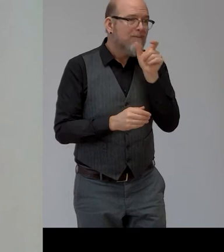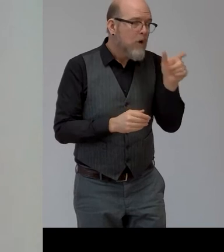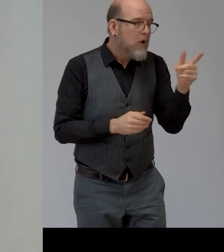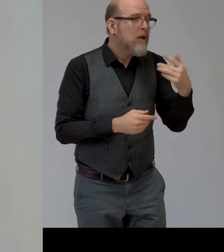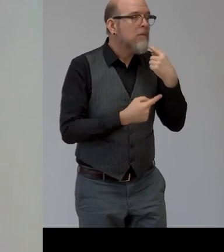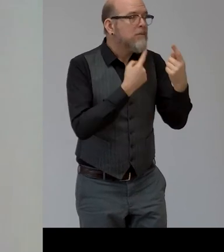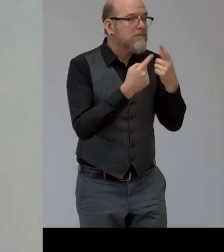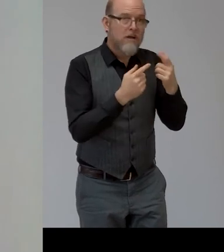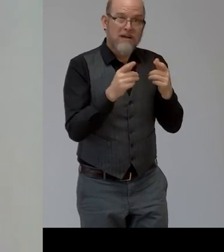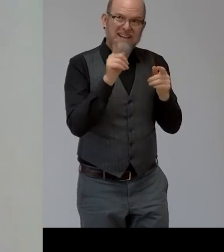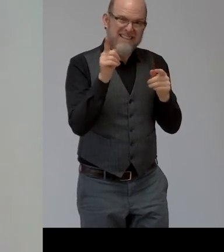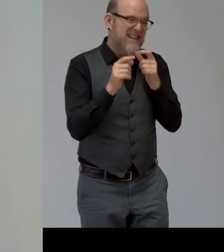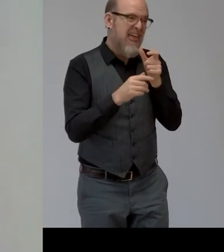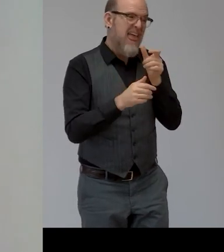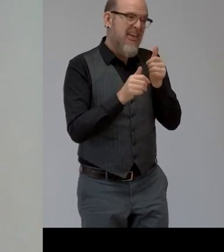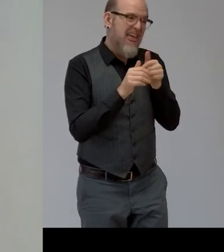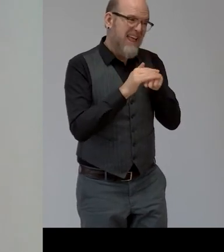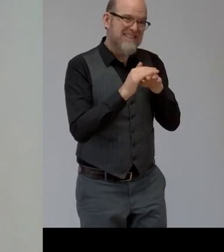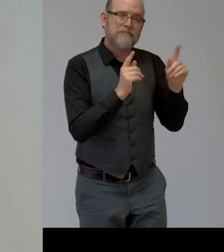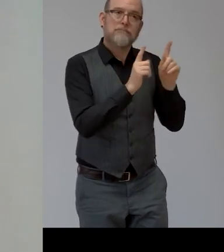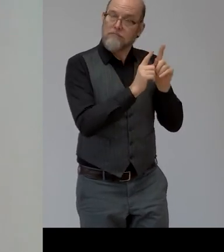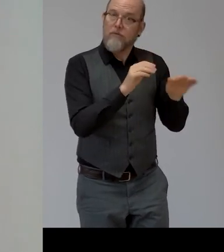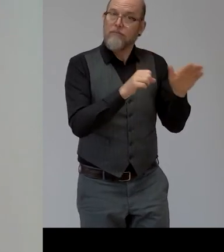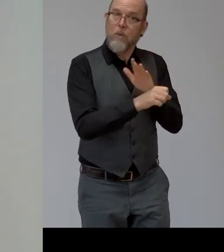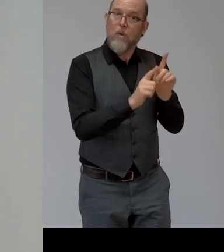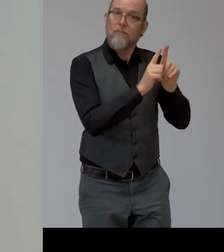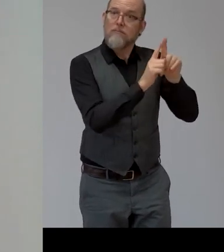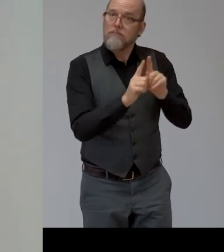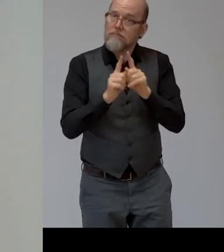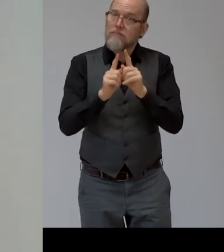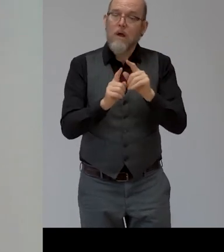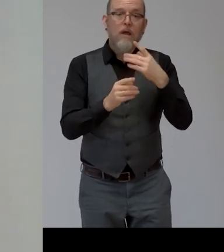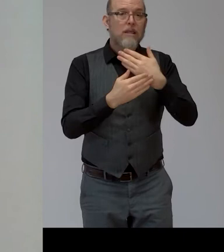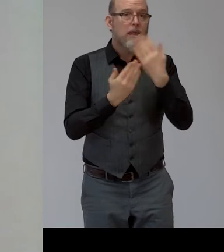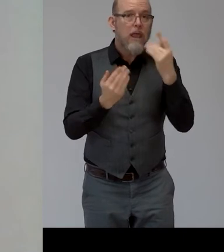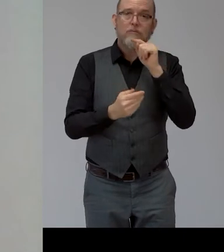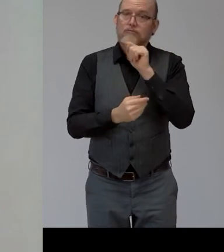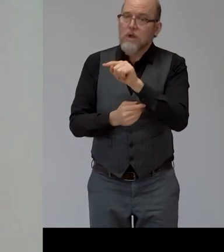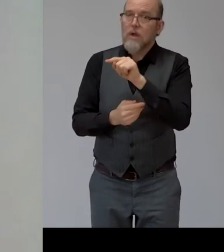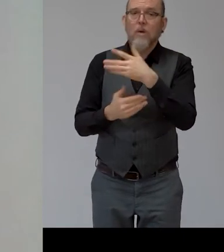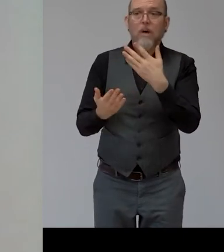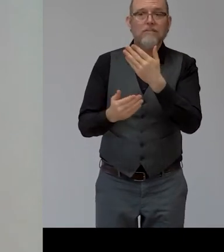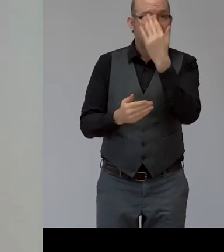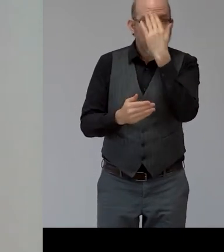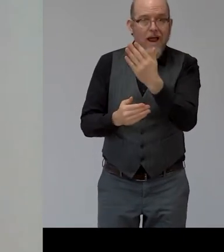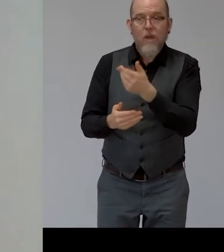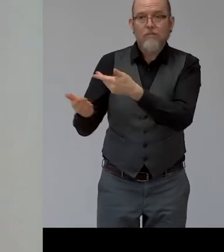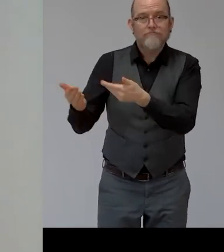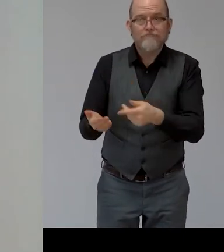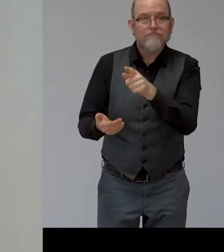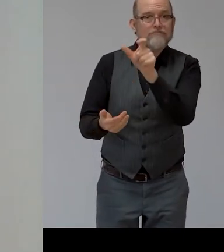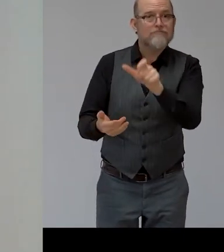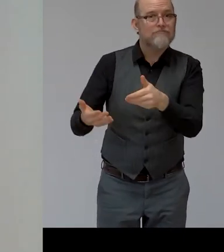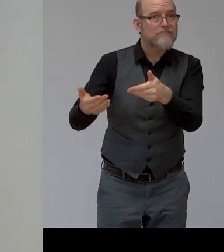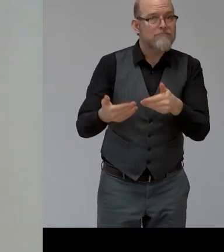me everywhere in the first day she showed me where everything was she introduced me to everyone we went over all the forms that i needed to